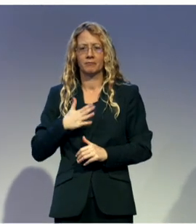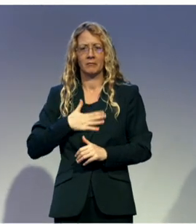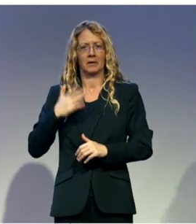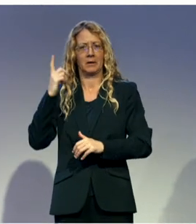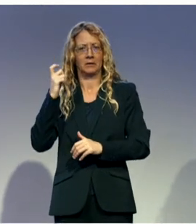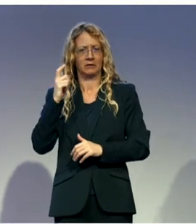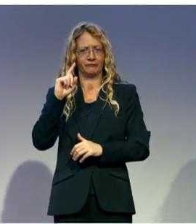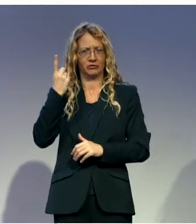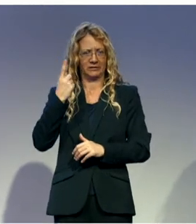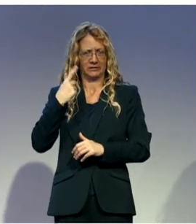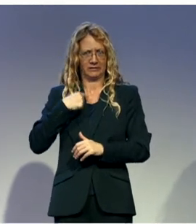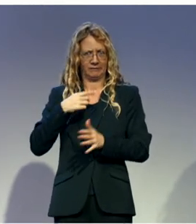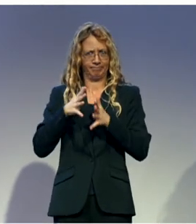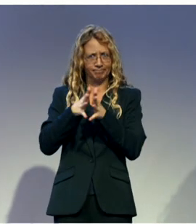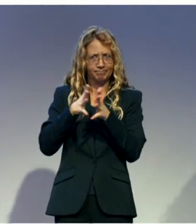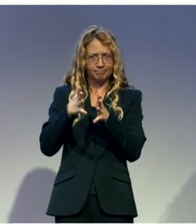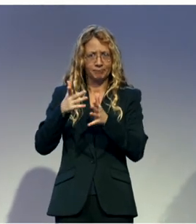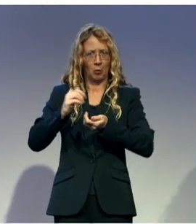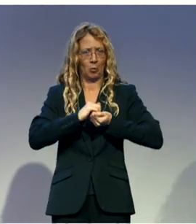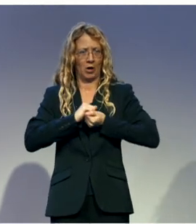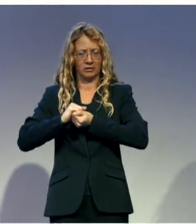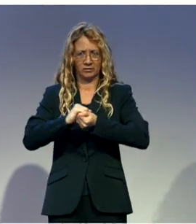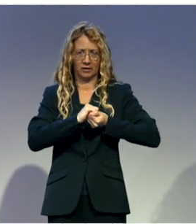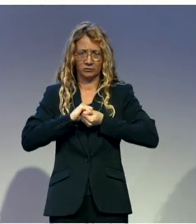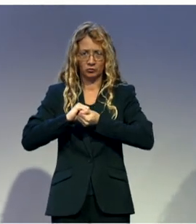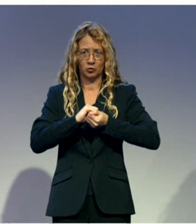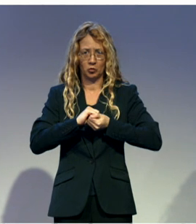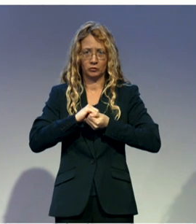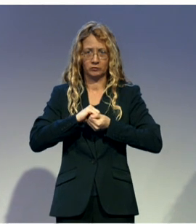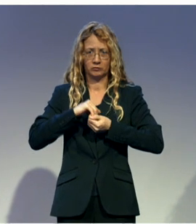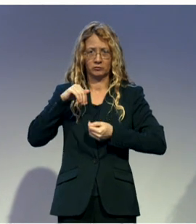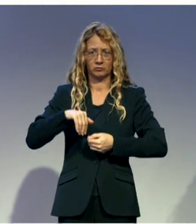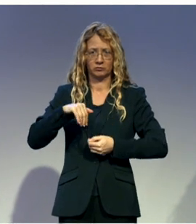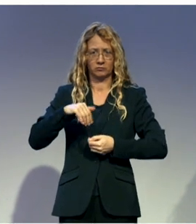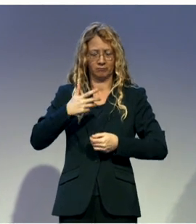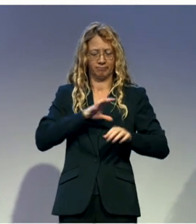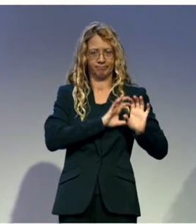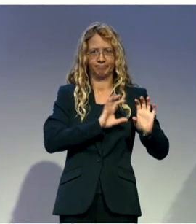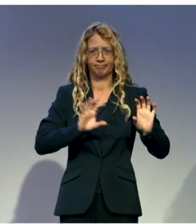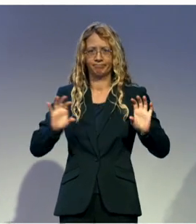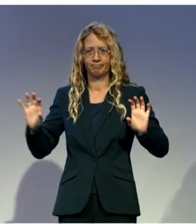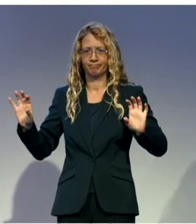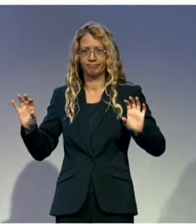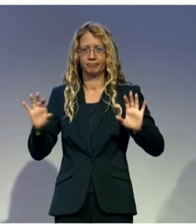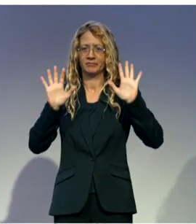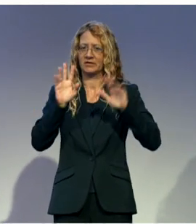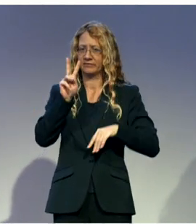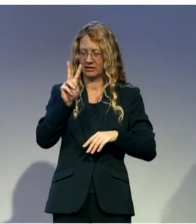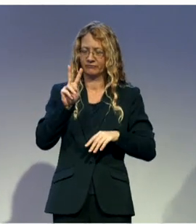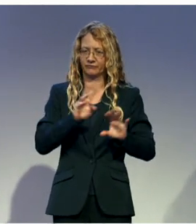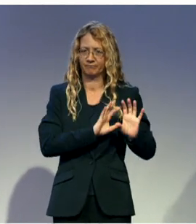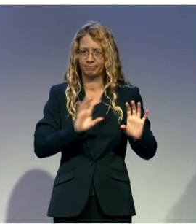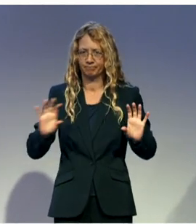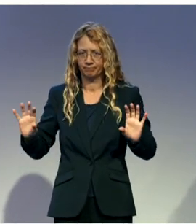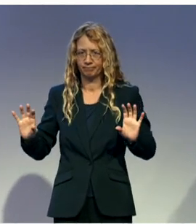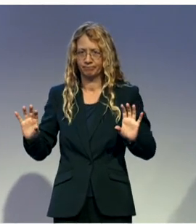which is an umbrella organization of 12 disabled persons organization. We're operating in about 22 districts of the